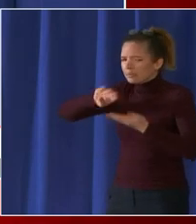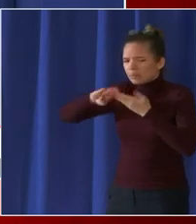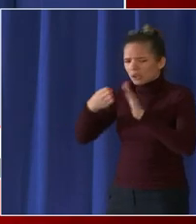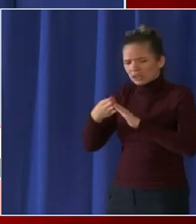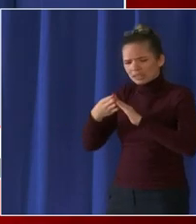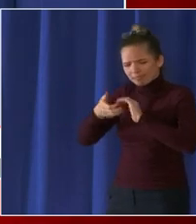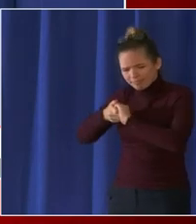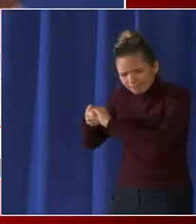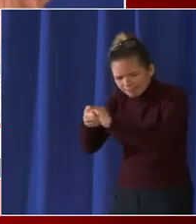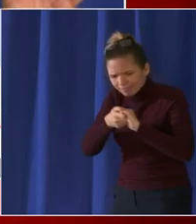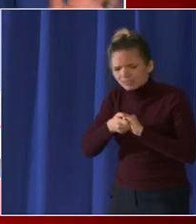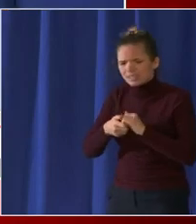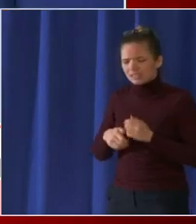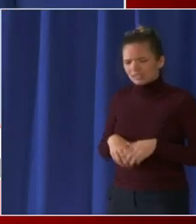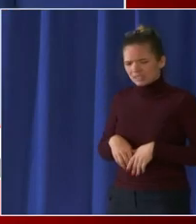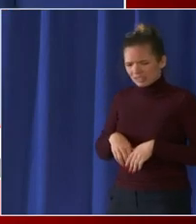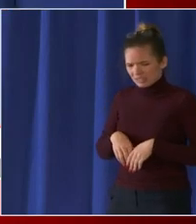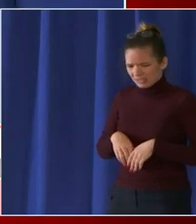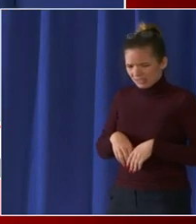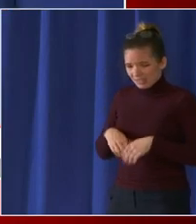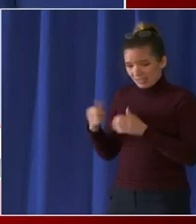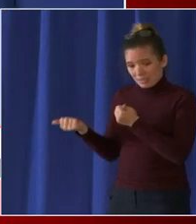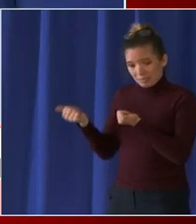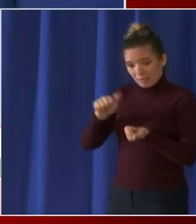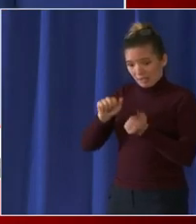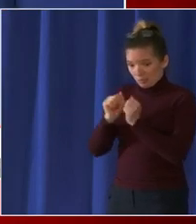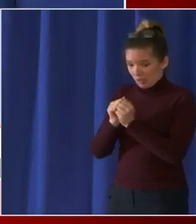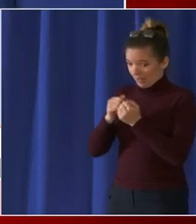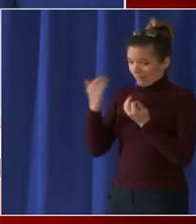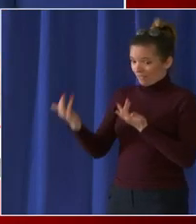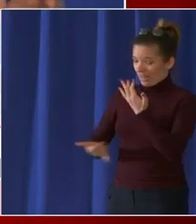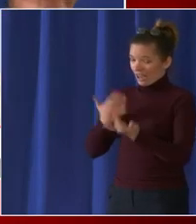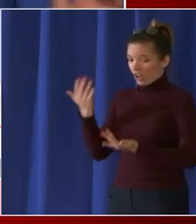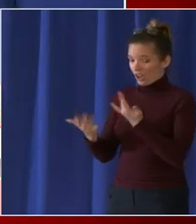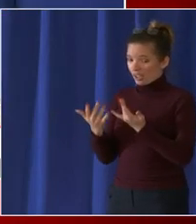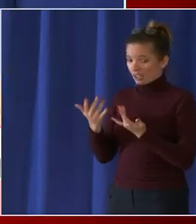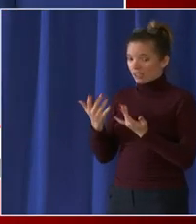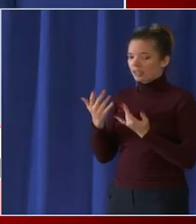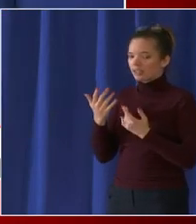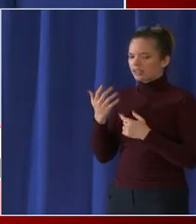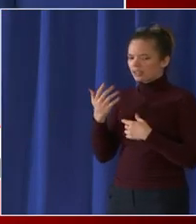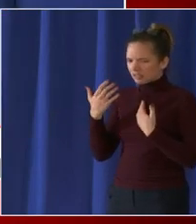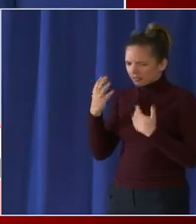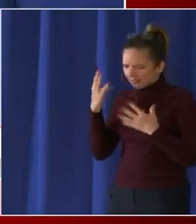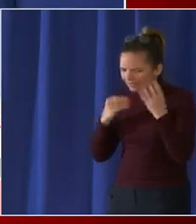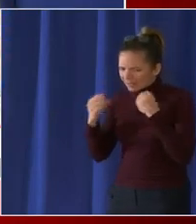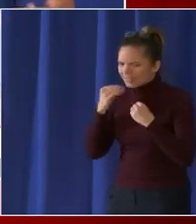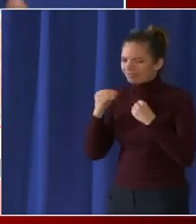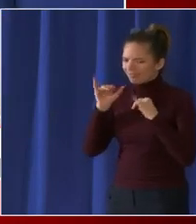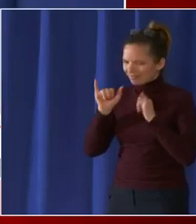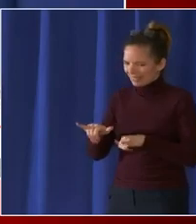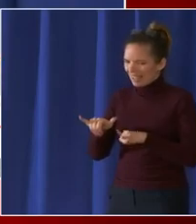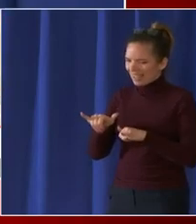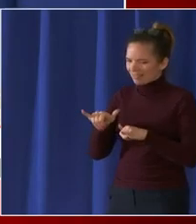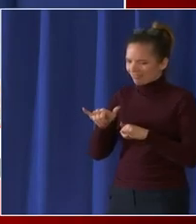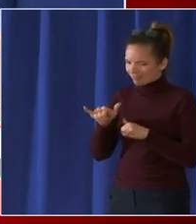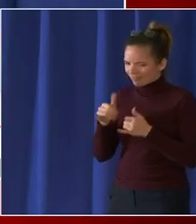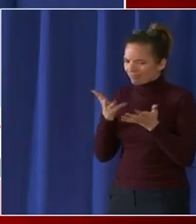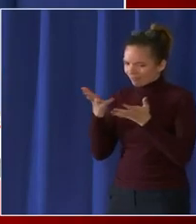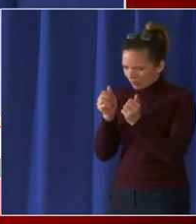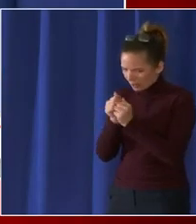baptism by fire to work closely with the fire chief the mayor and the director of homeland security i mean all these other